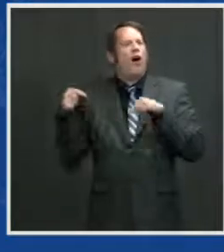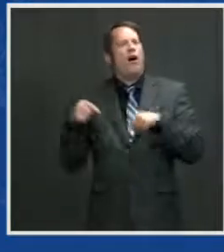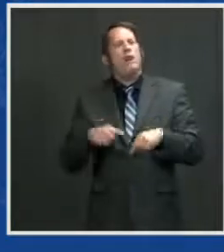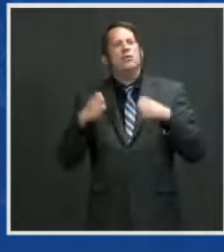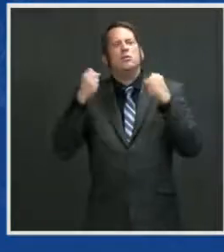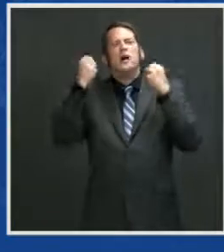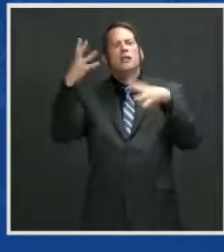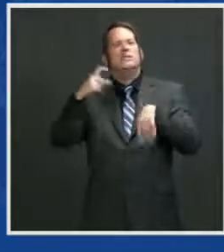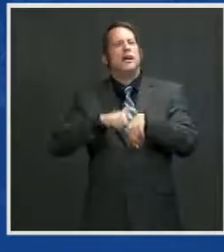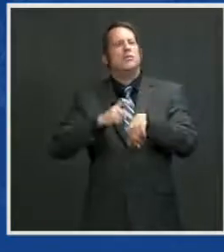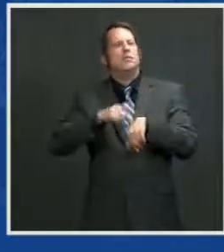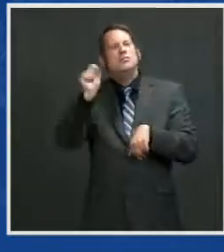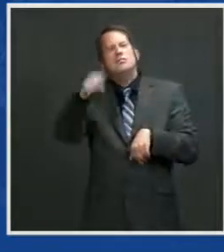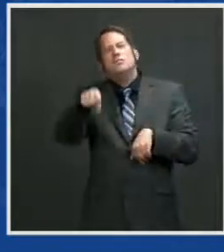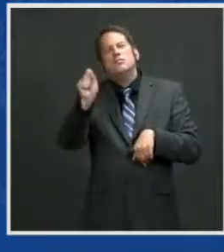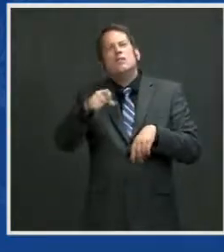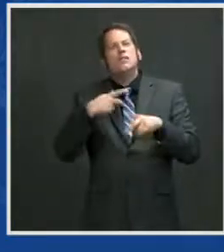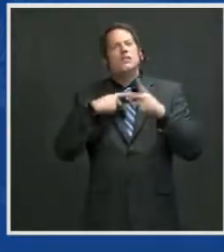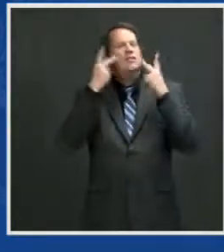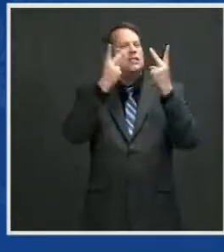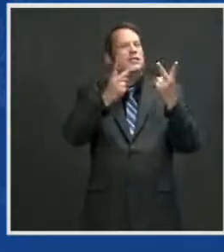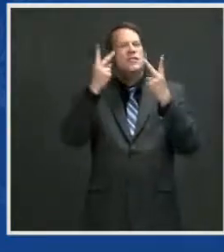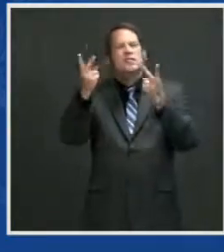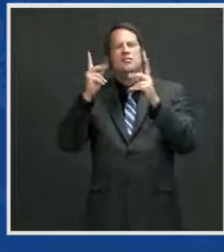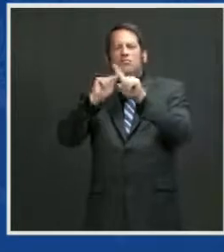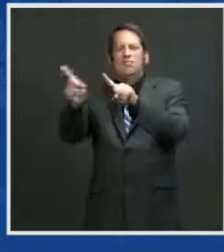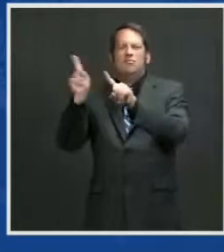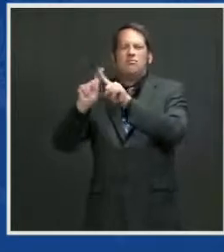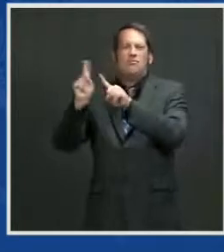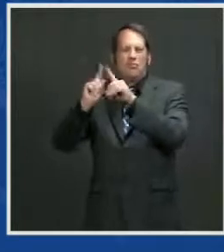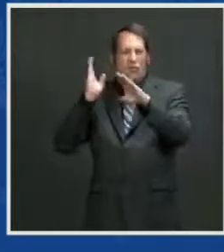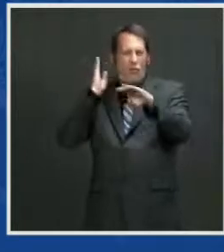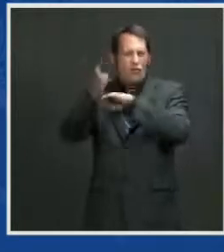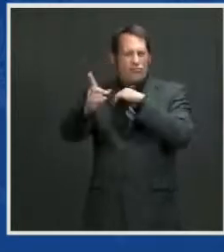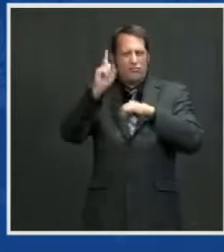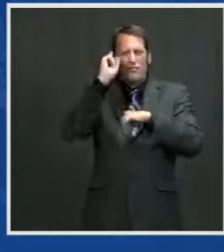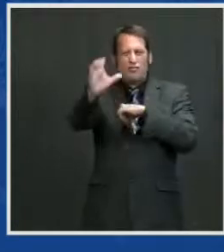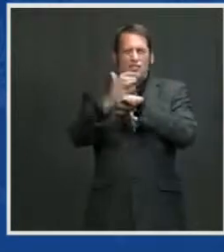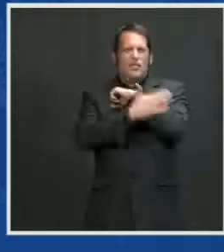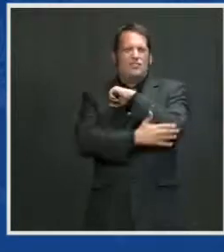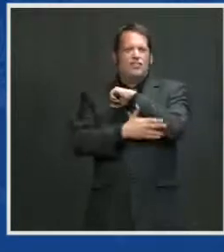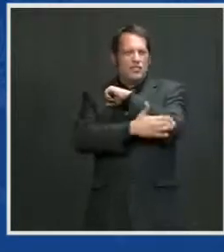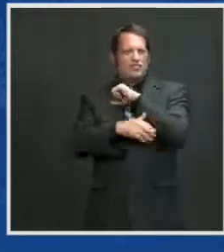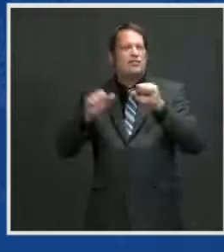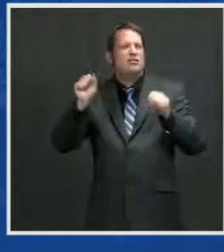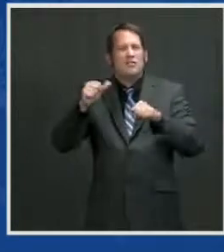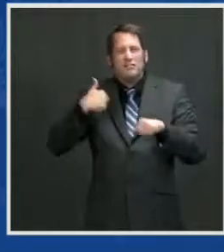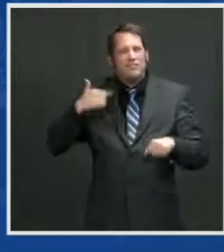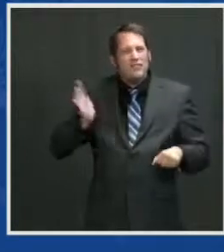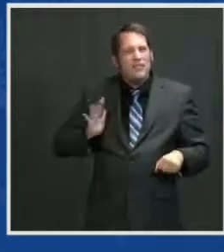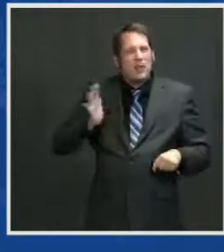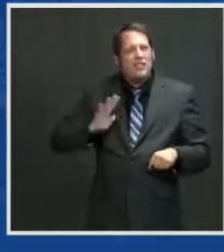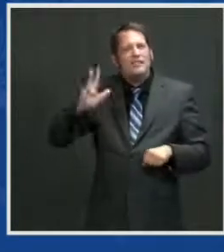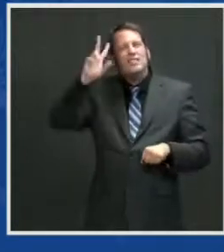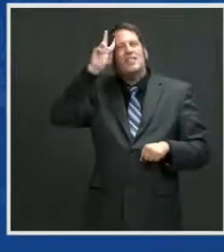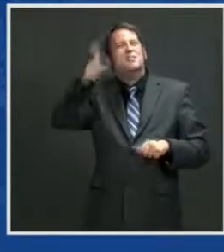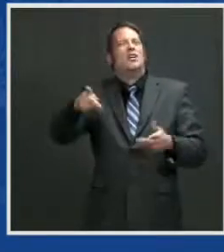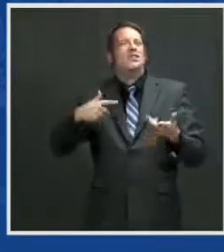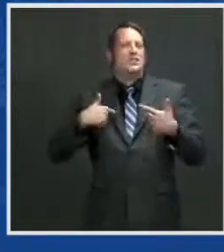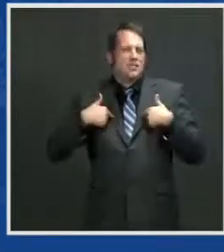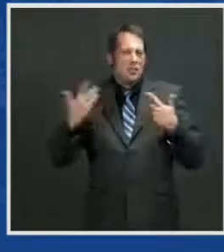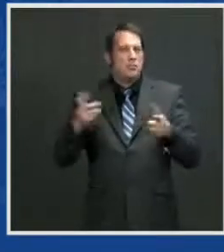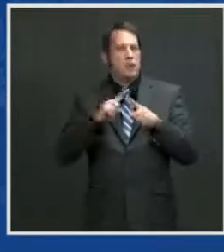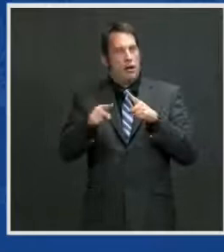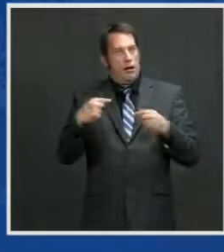countries as President or as Chairman of the Foreign Relations Committee, or I'm as Vice President or Chairman of the Foreign Relations Committee. This is my first overseas